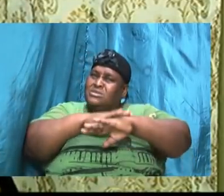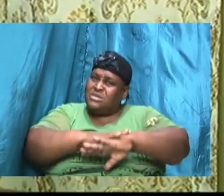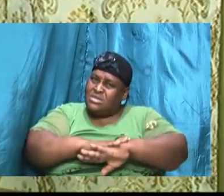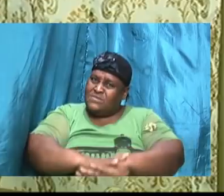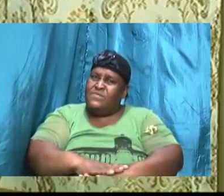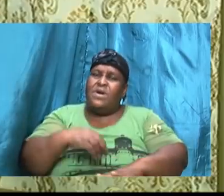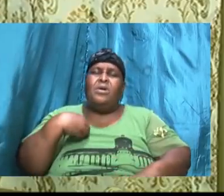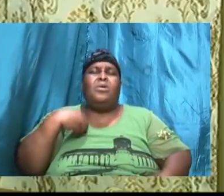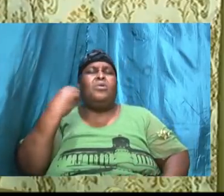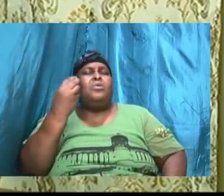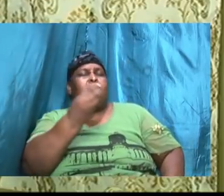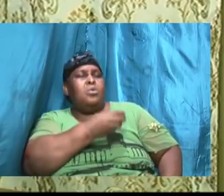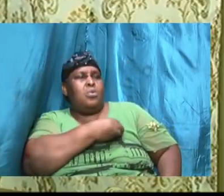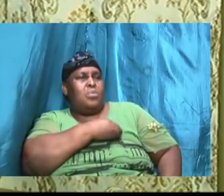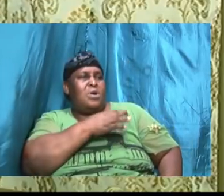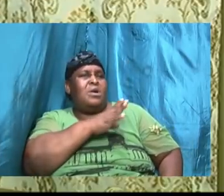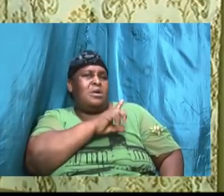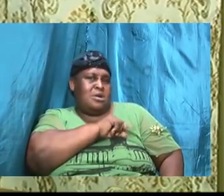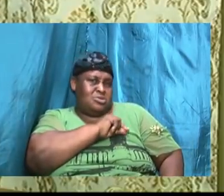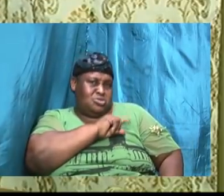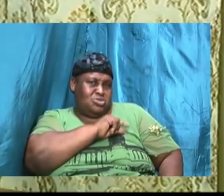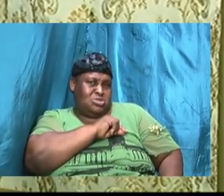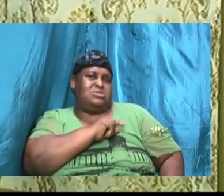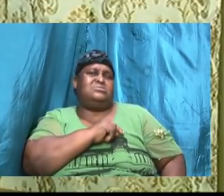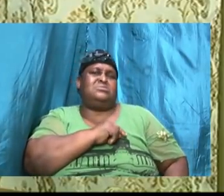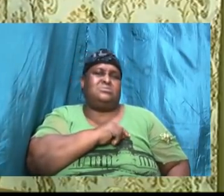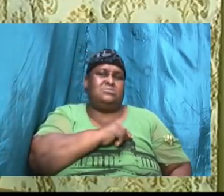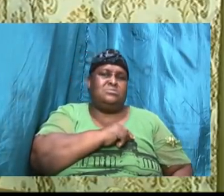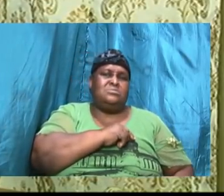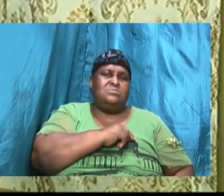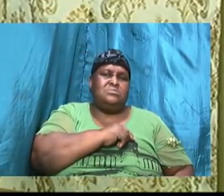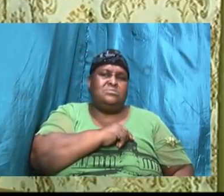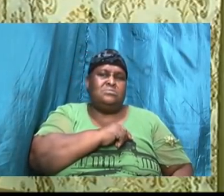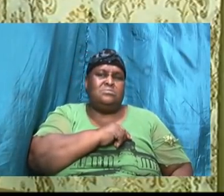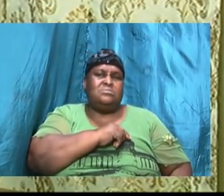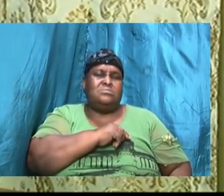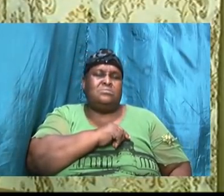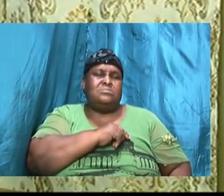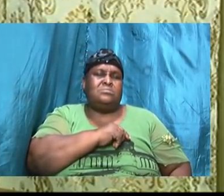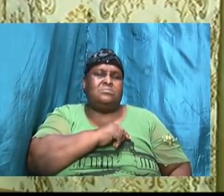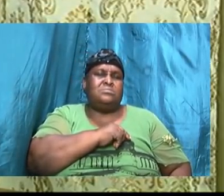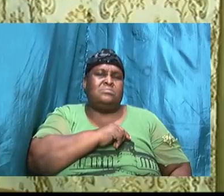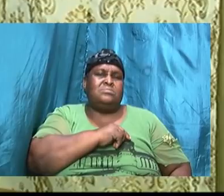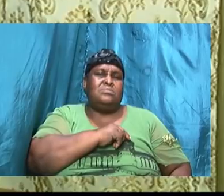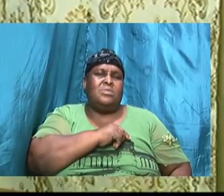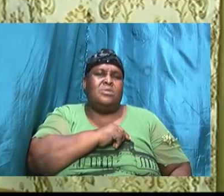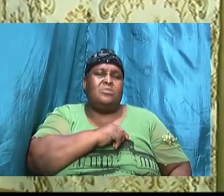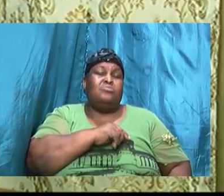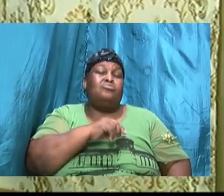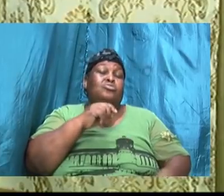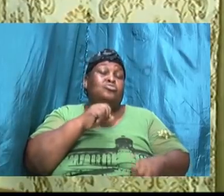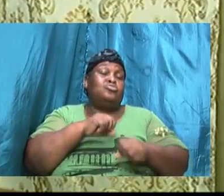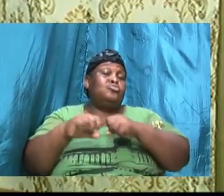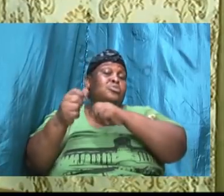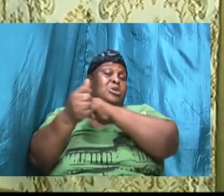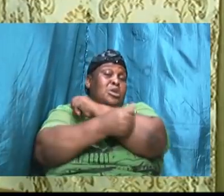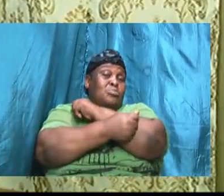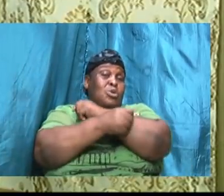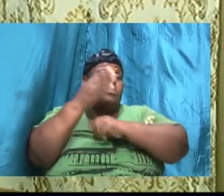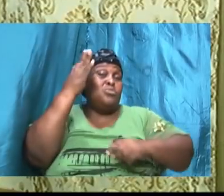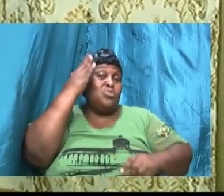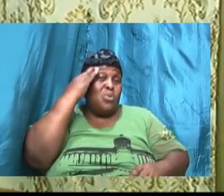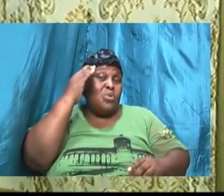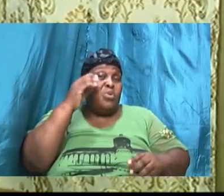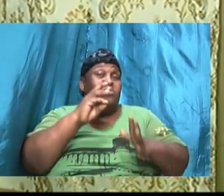at least I come before you and I mention the situation so Abraham knew the